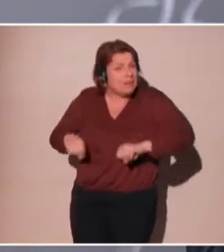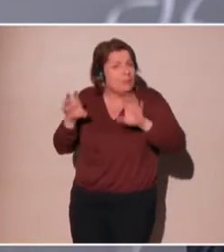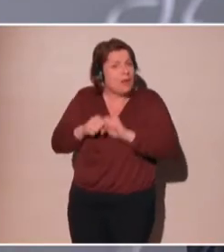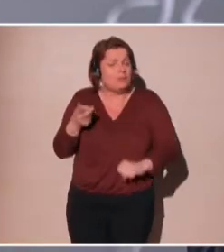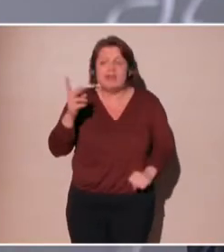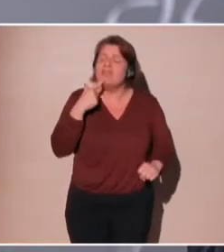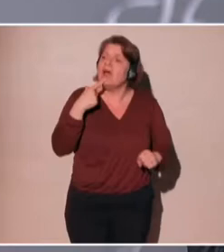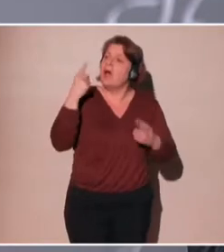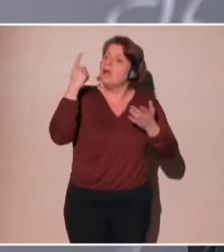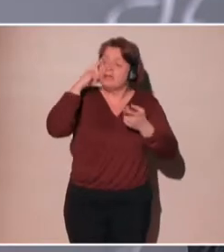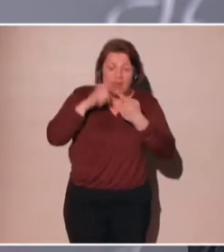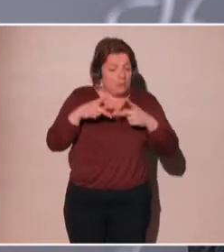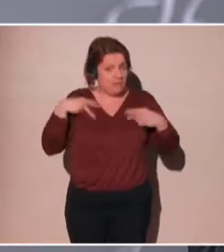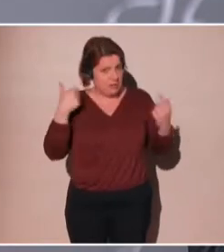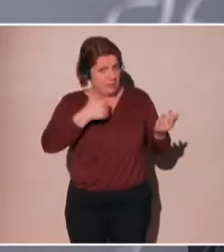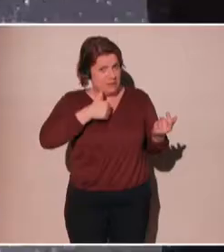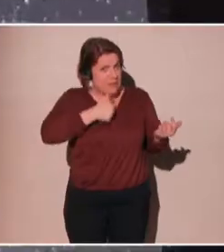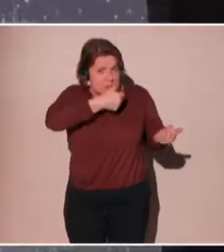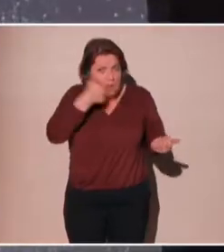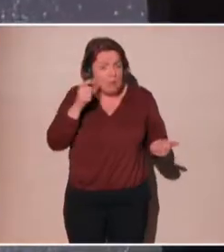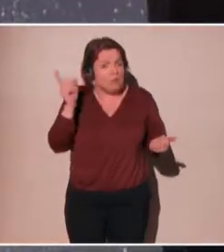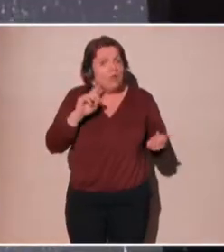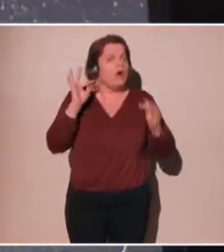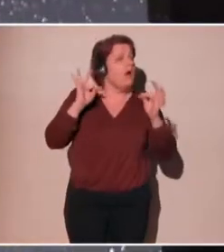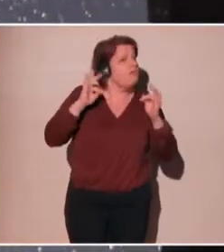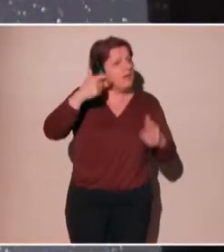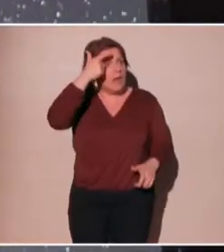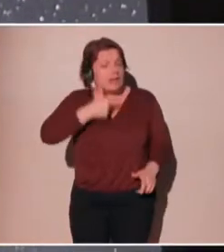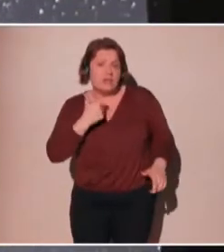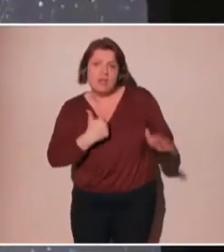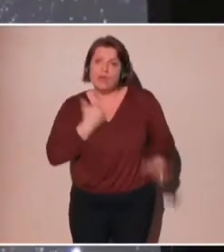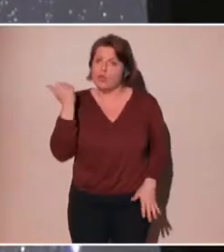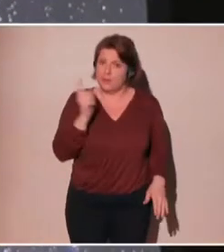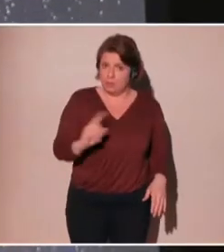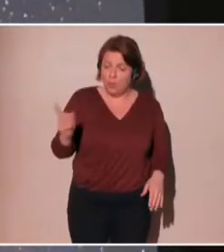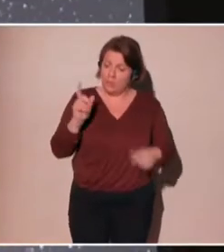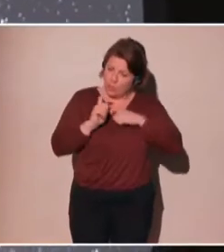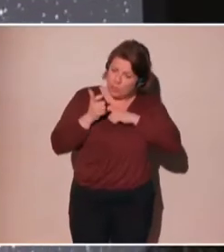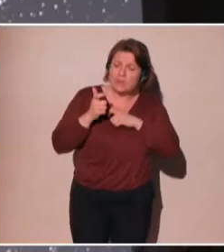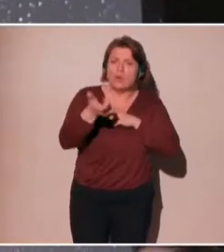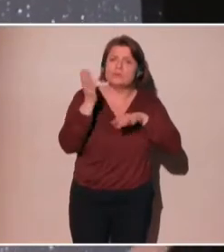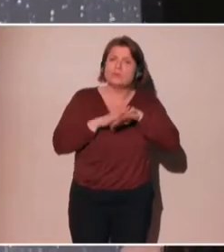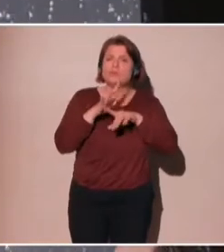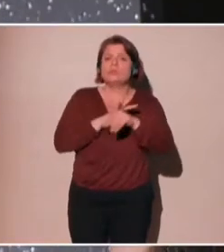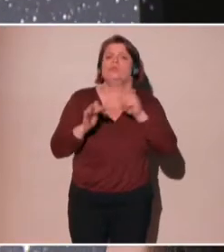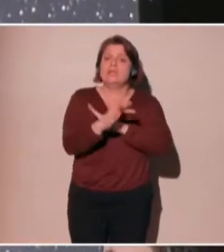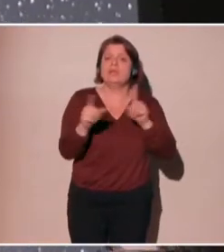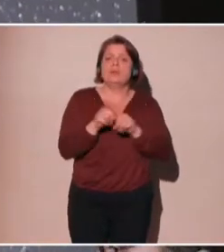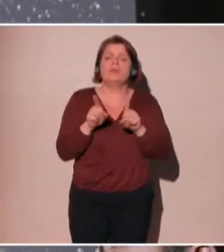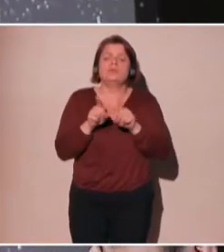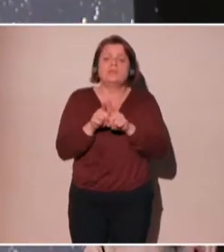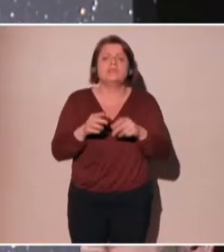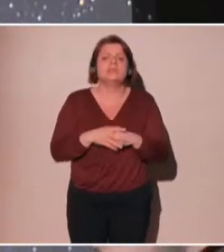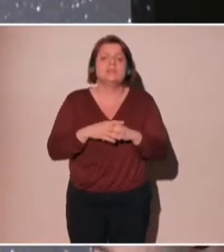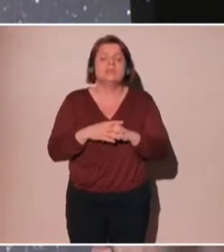individual autonomy, but also in our societies at large, being held up for divisive communications,